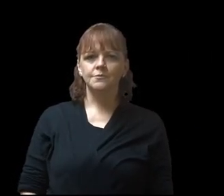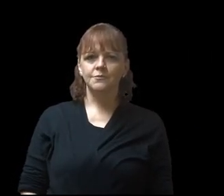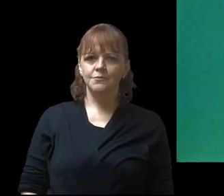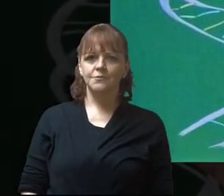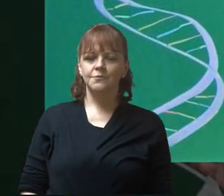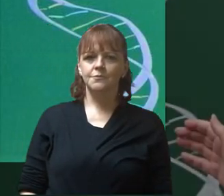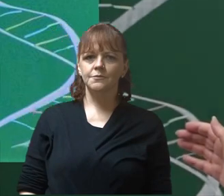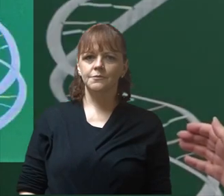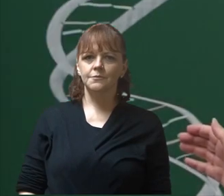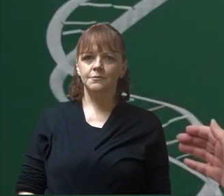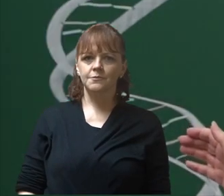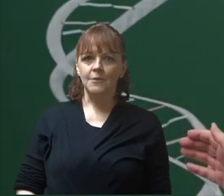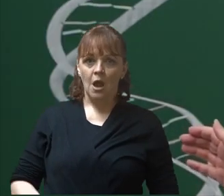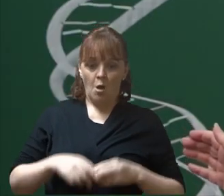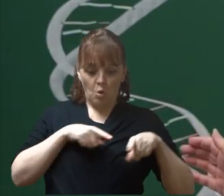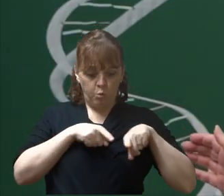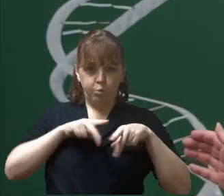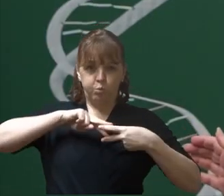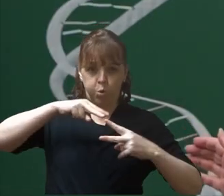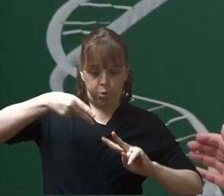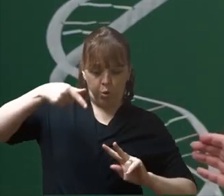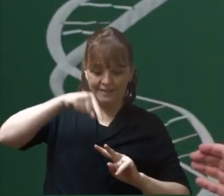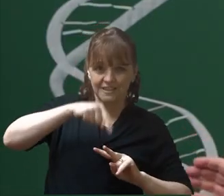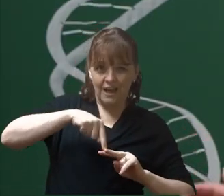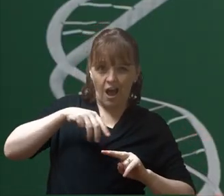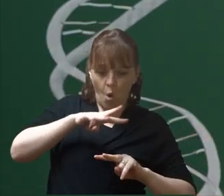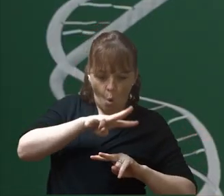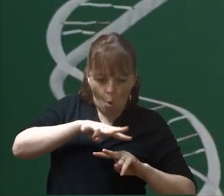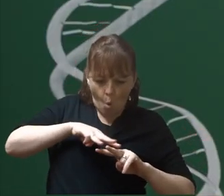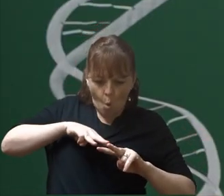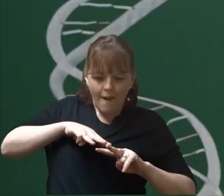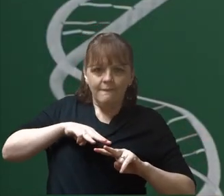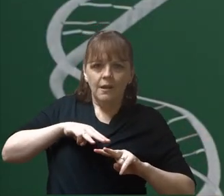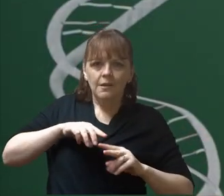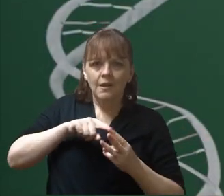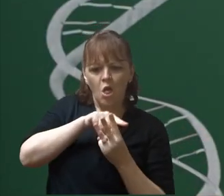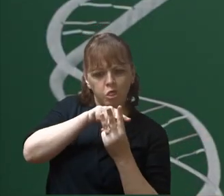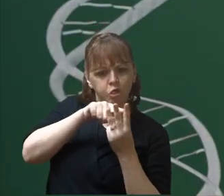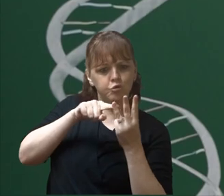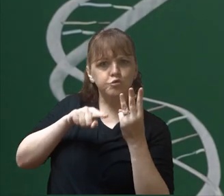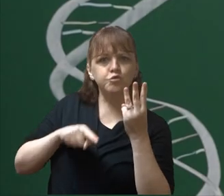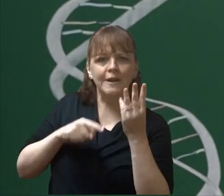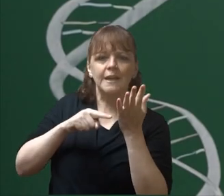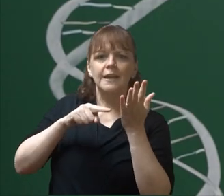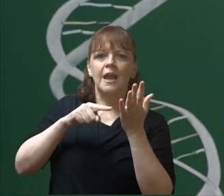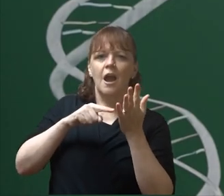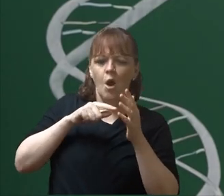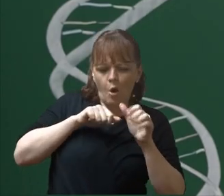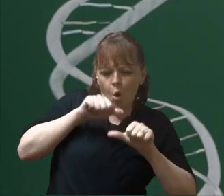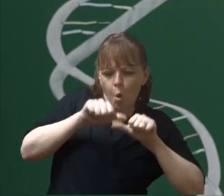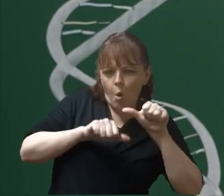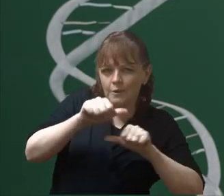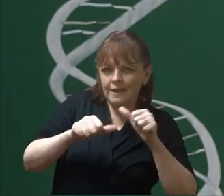And inside, the bases are weaving, adenine, one, three of them coding,